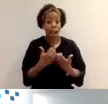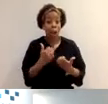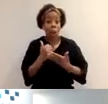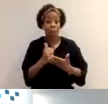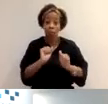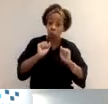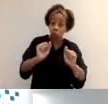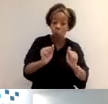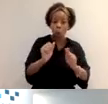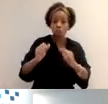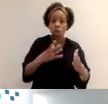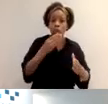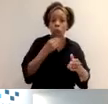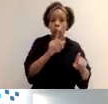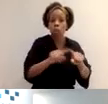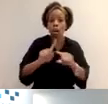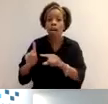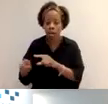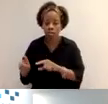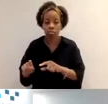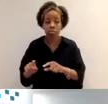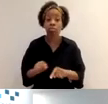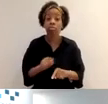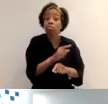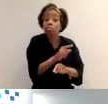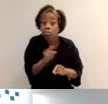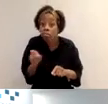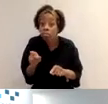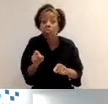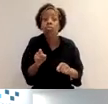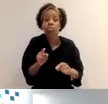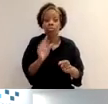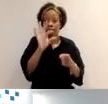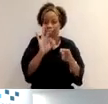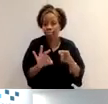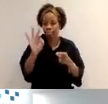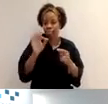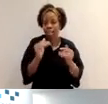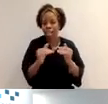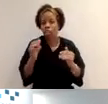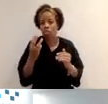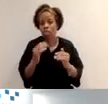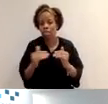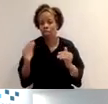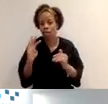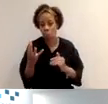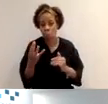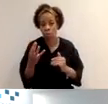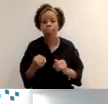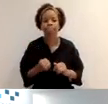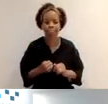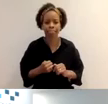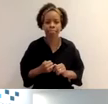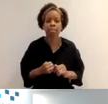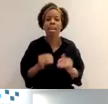And, you know, and this is what's going to demonstrate, going to demonstrate that you meet standards three and four. And then standard five, which mentioned about the